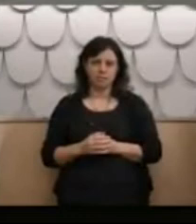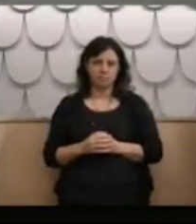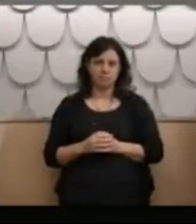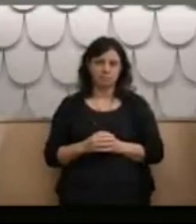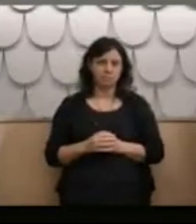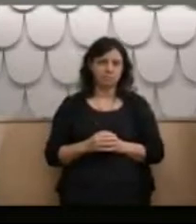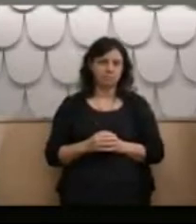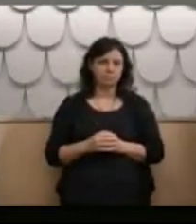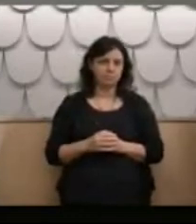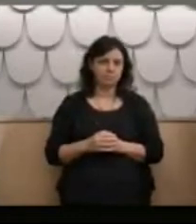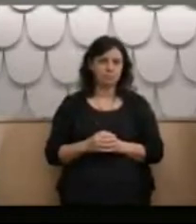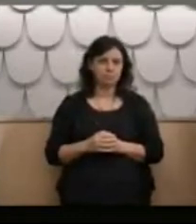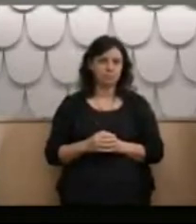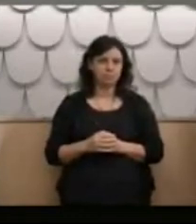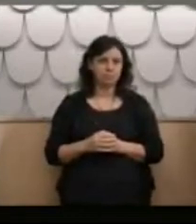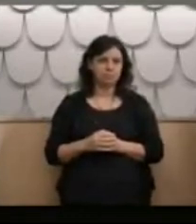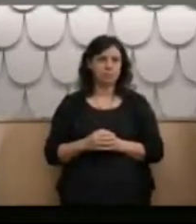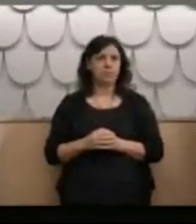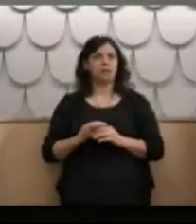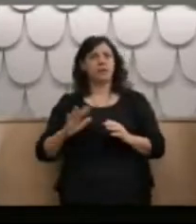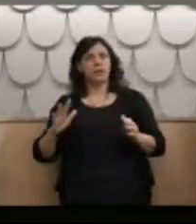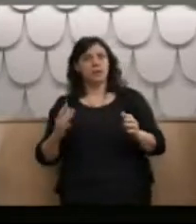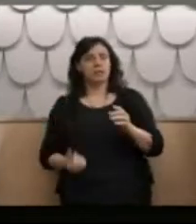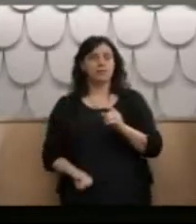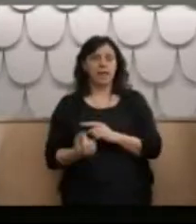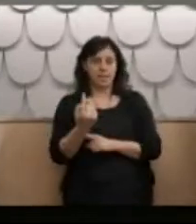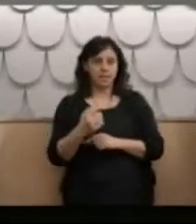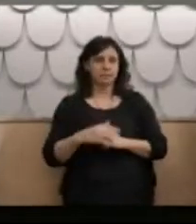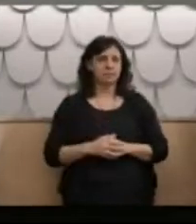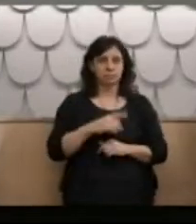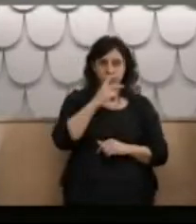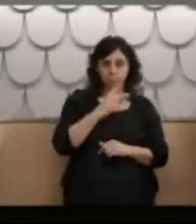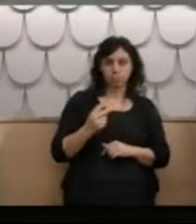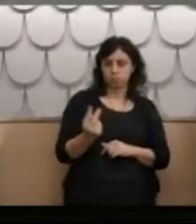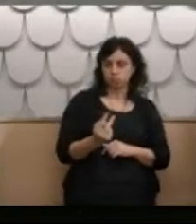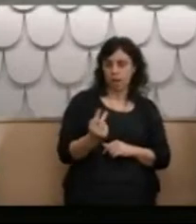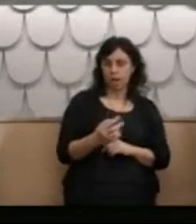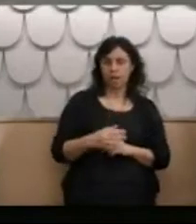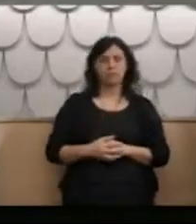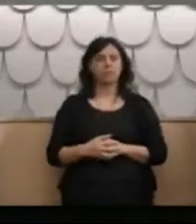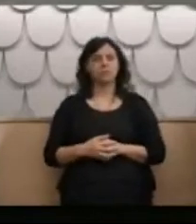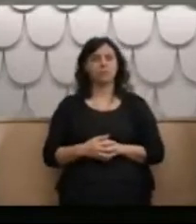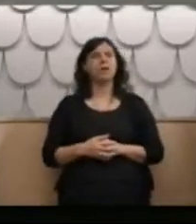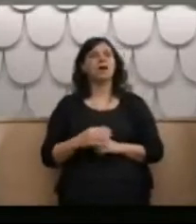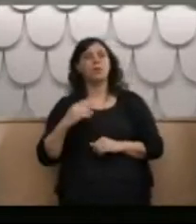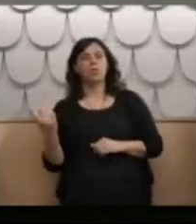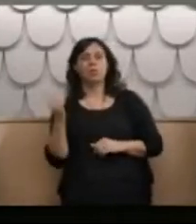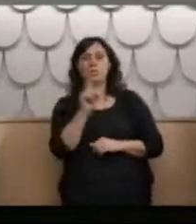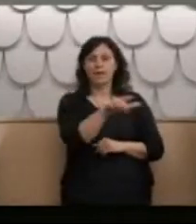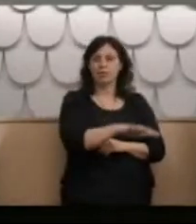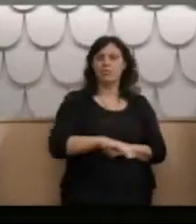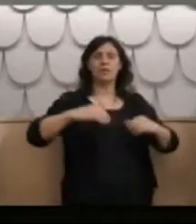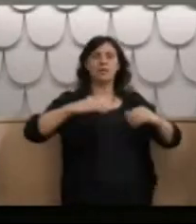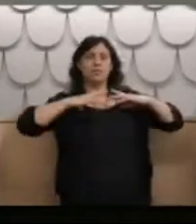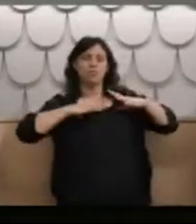Barbados Street Church incident. When I was 12, I was back in the family for a break. I got into trouble